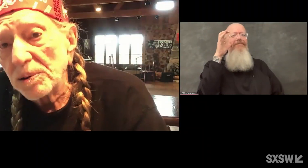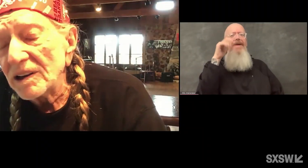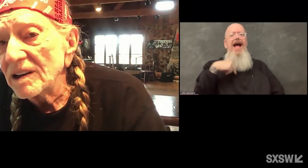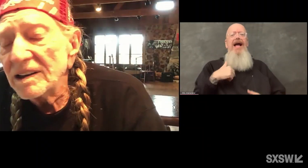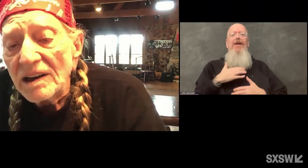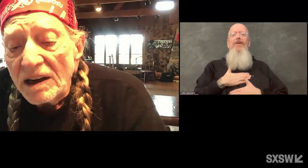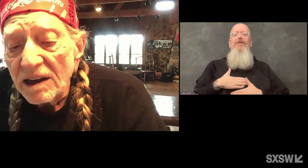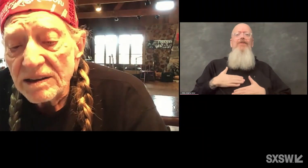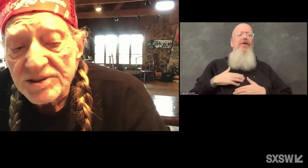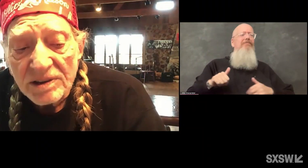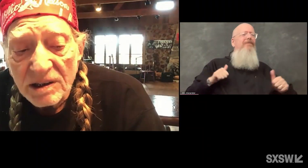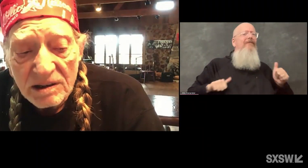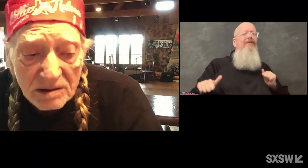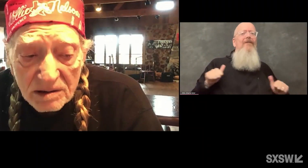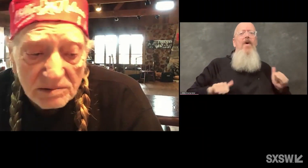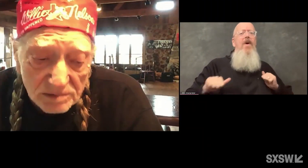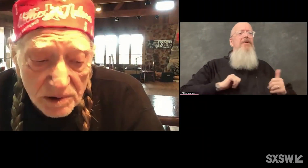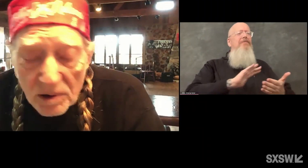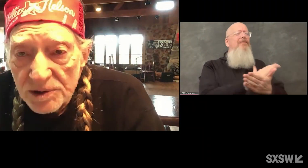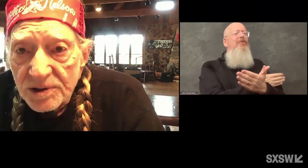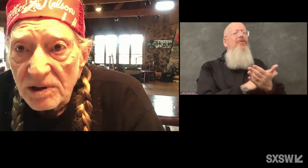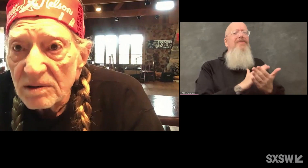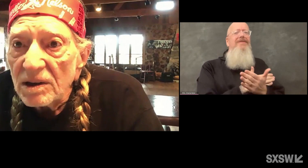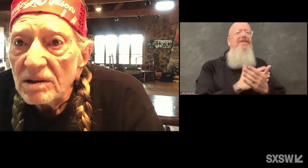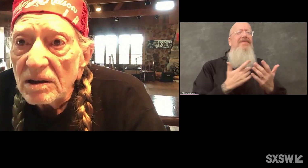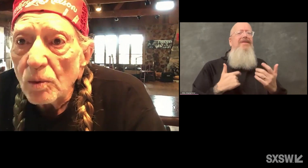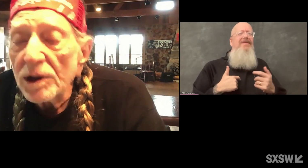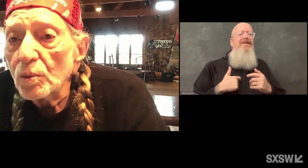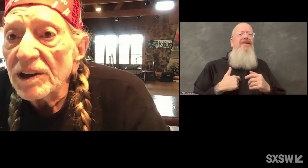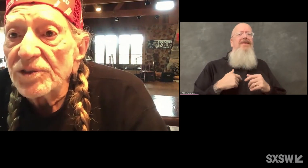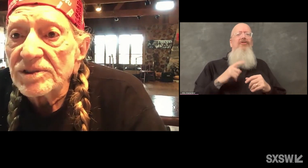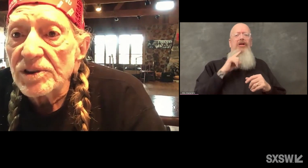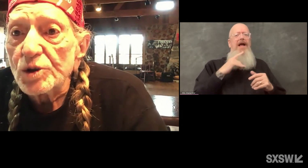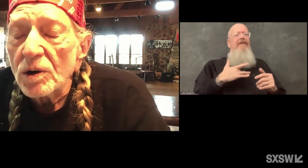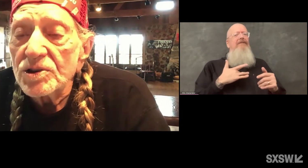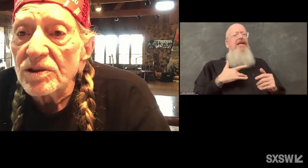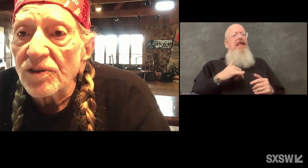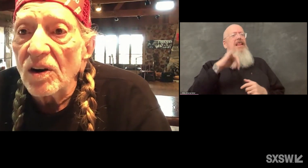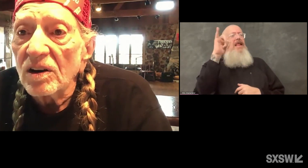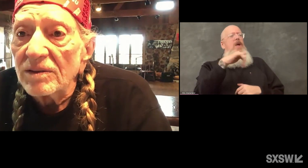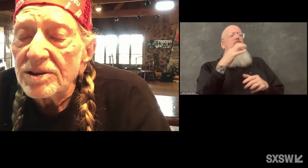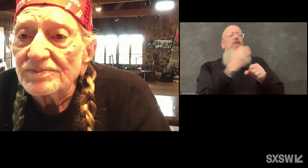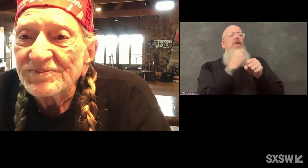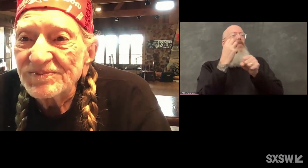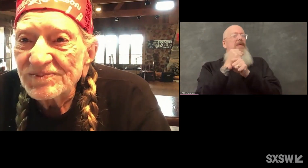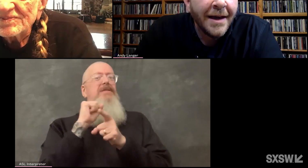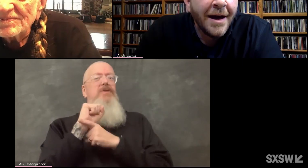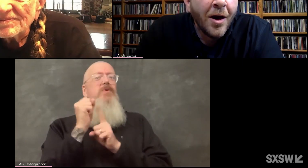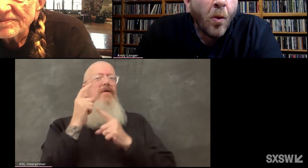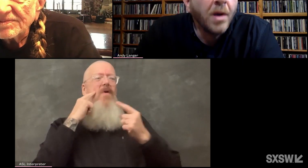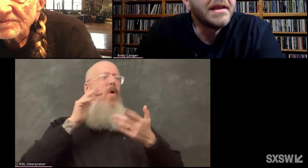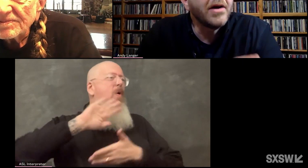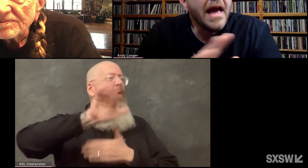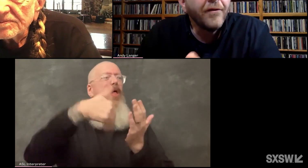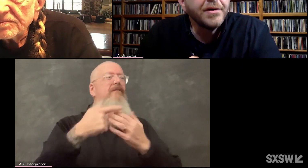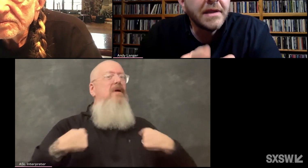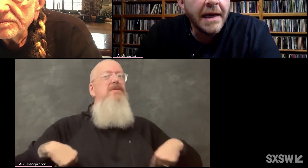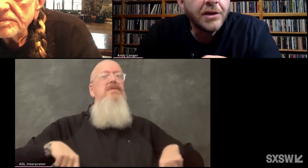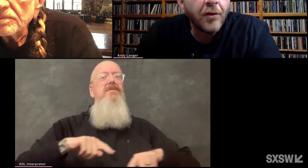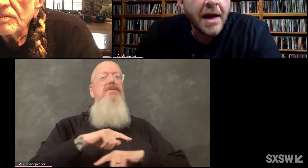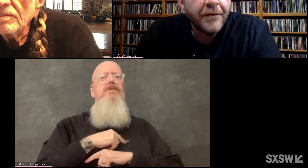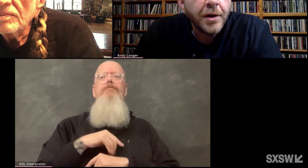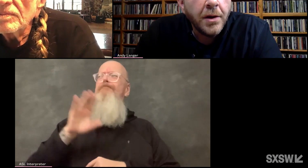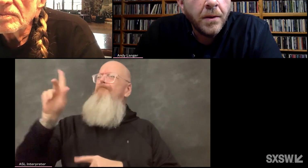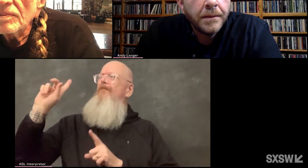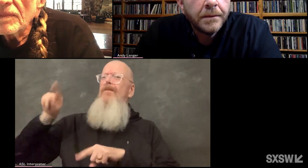We enjoy playing it. And it's, you know, it's a win-win situation for all of us. Was there ever